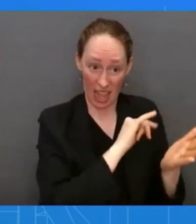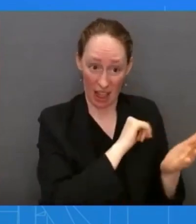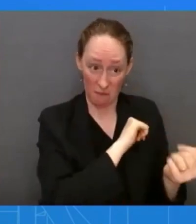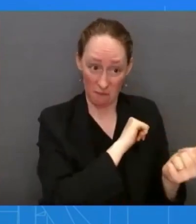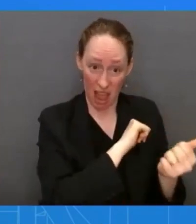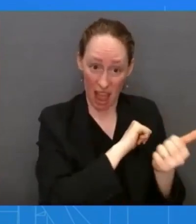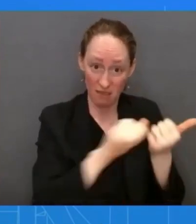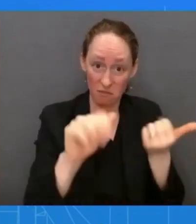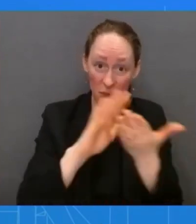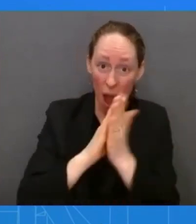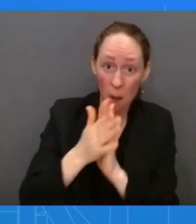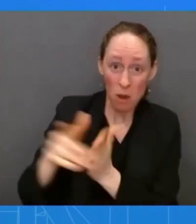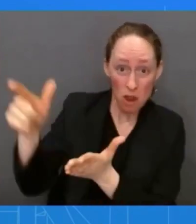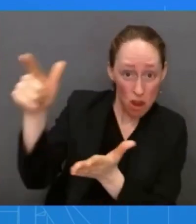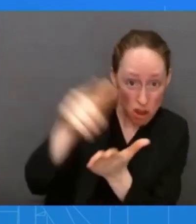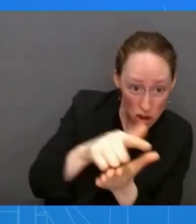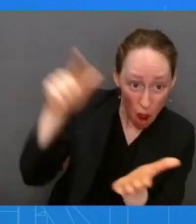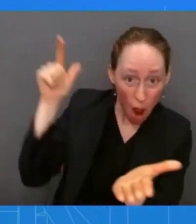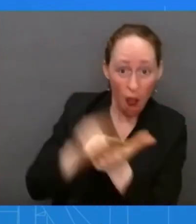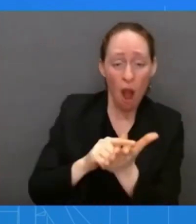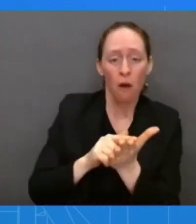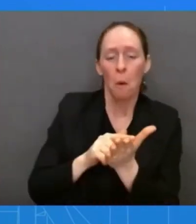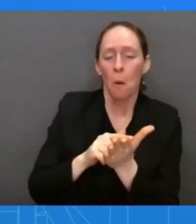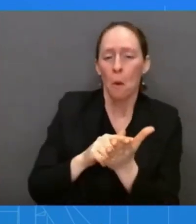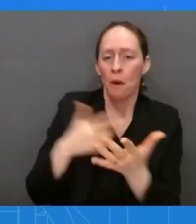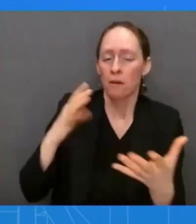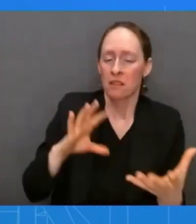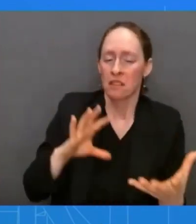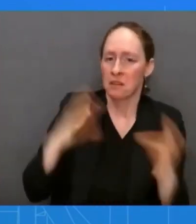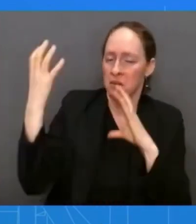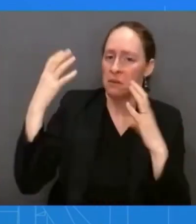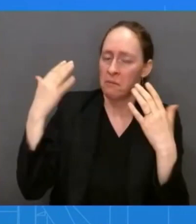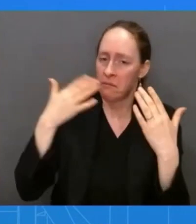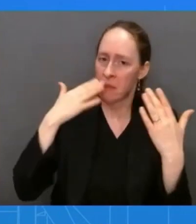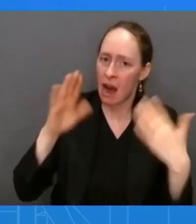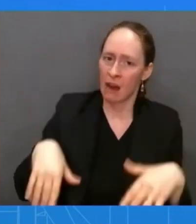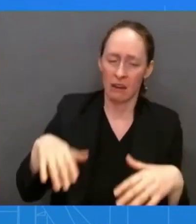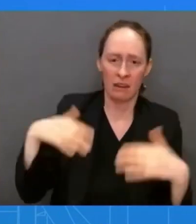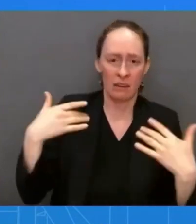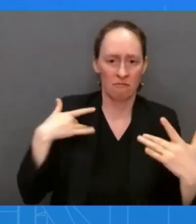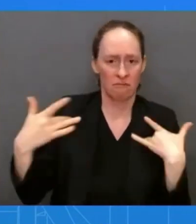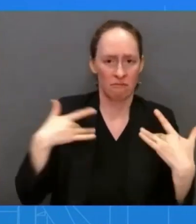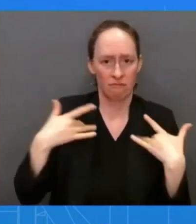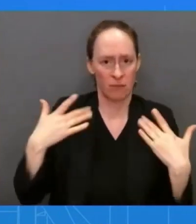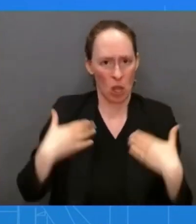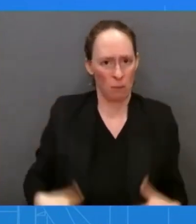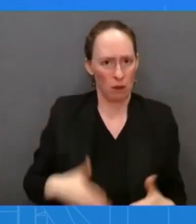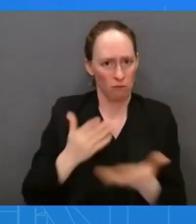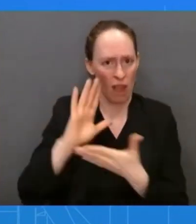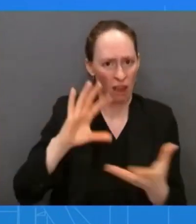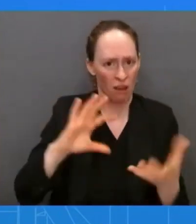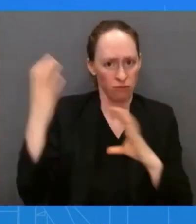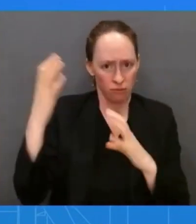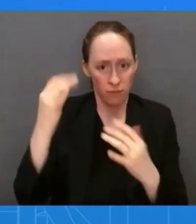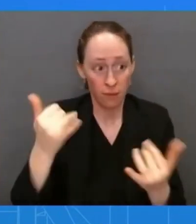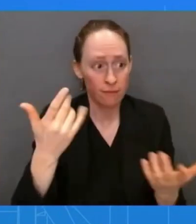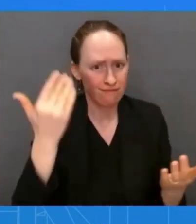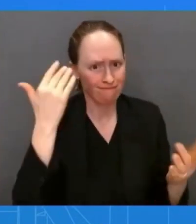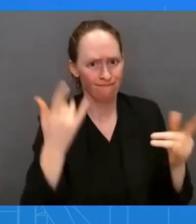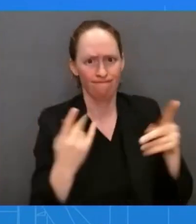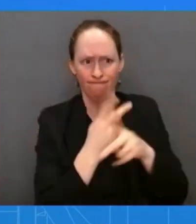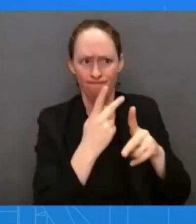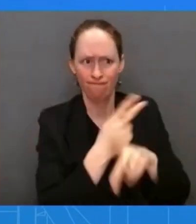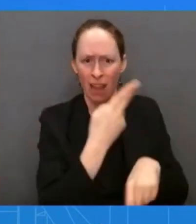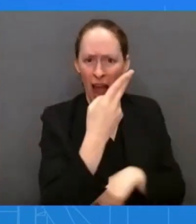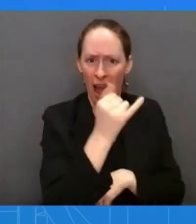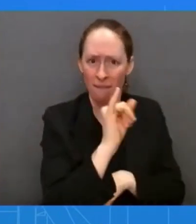human rights, jeopardize progress in the fight against HIV-AIDS, deter tourism, and invest in Uganda